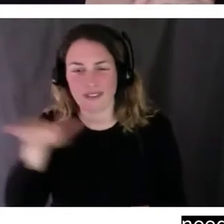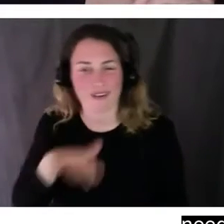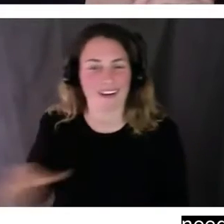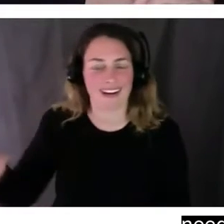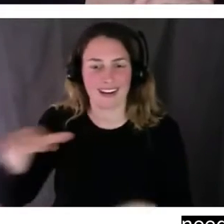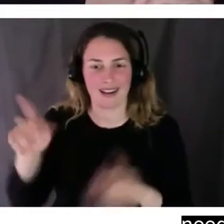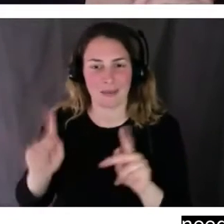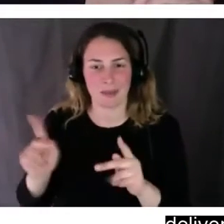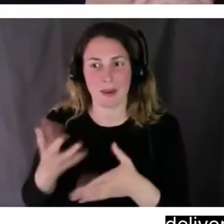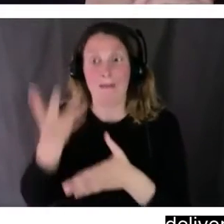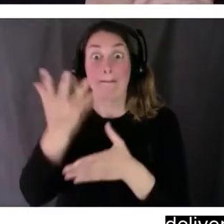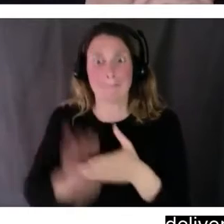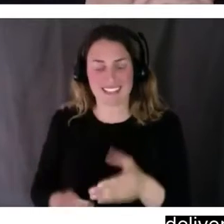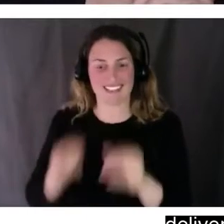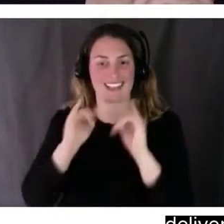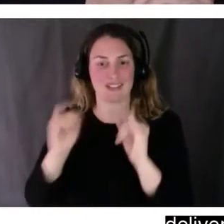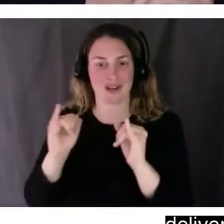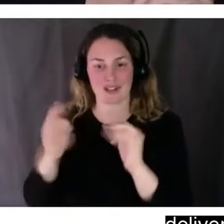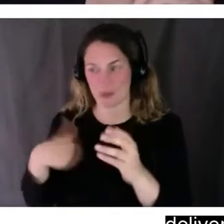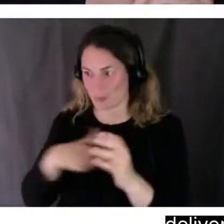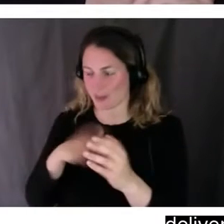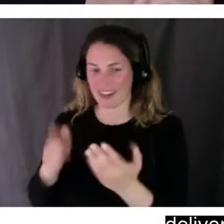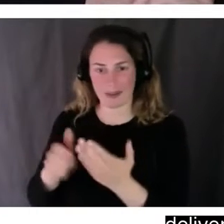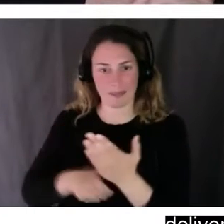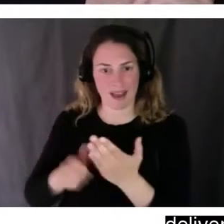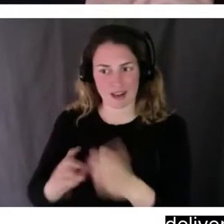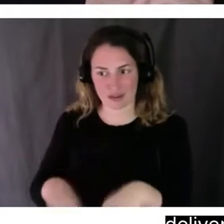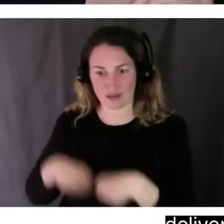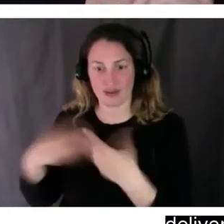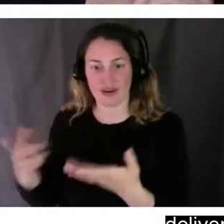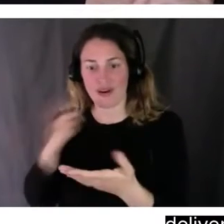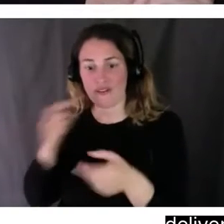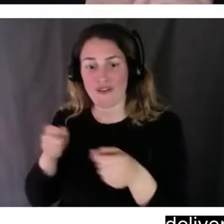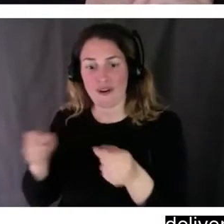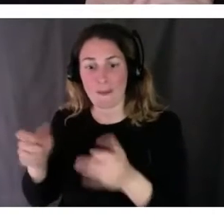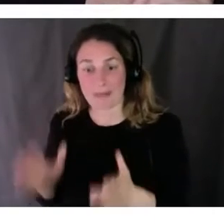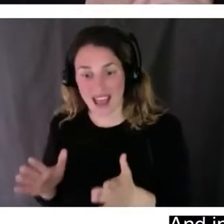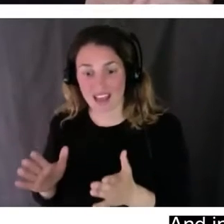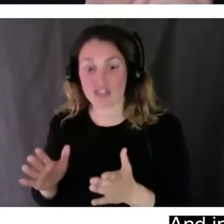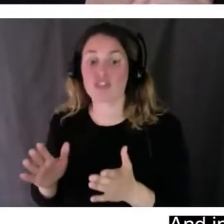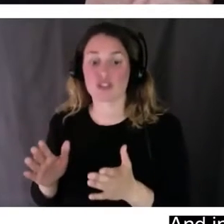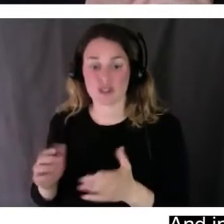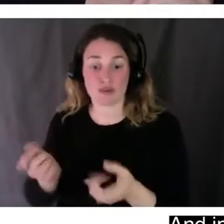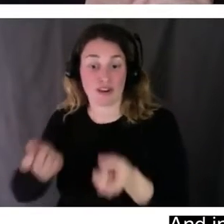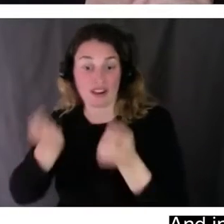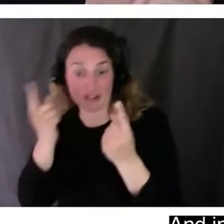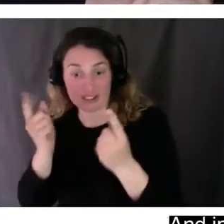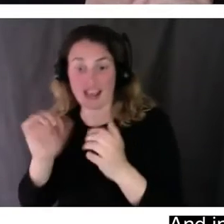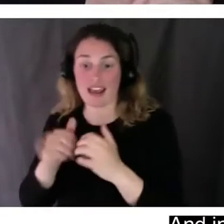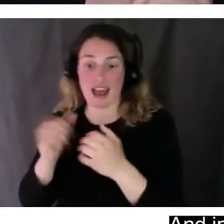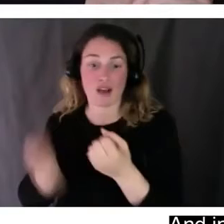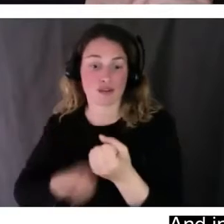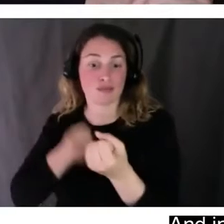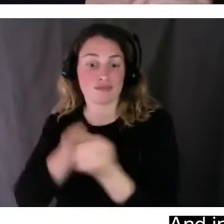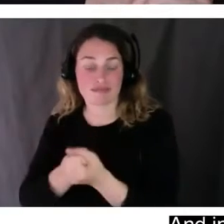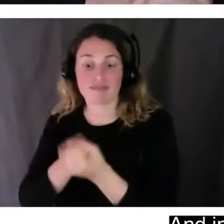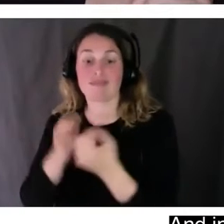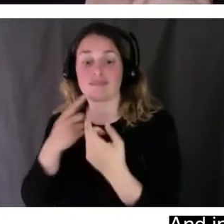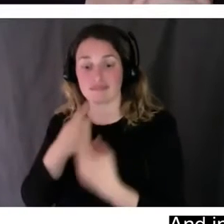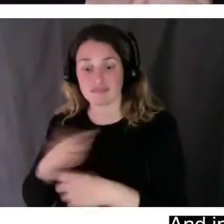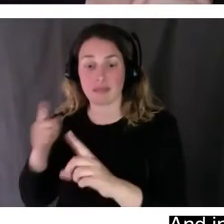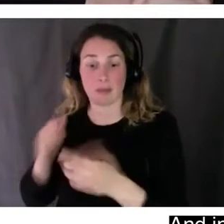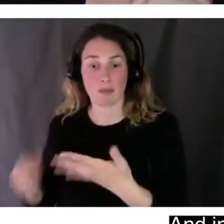order to basically deliver on our priorities as a department. And instructions